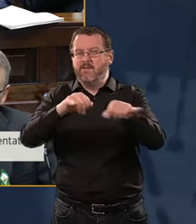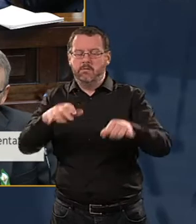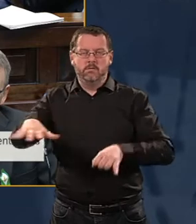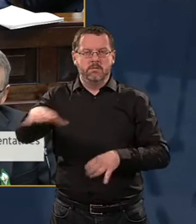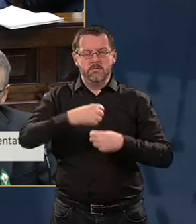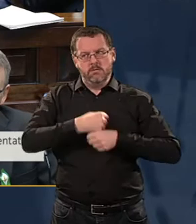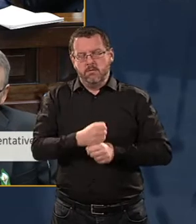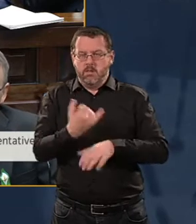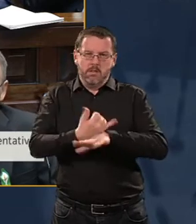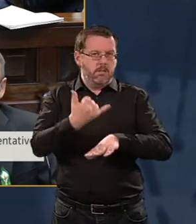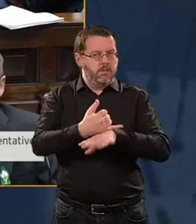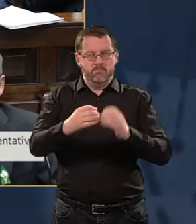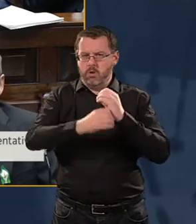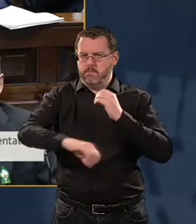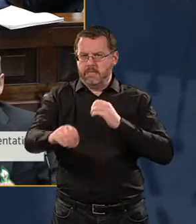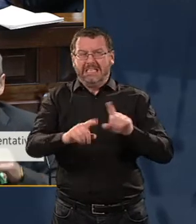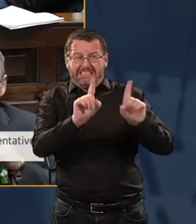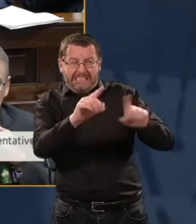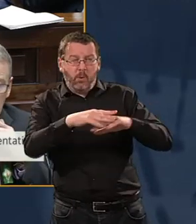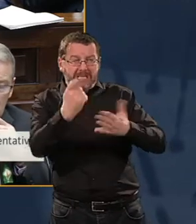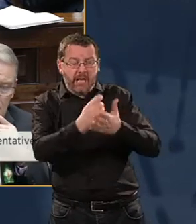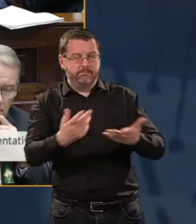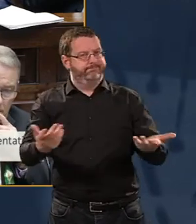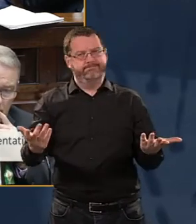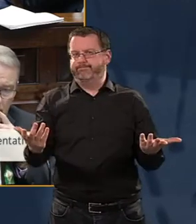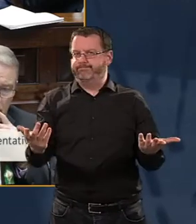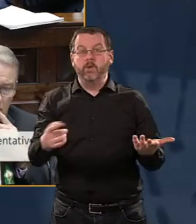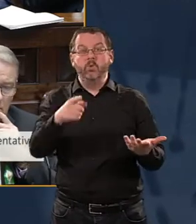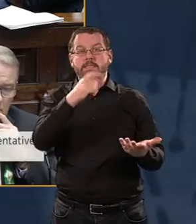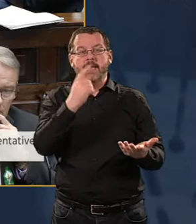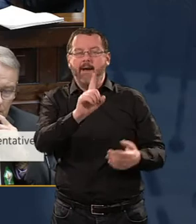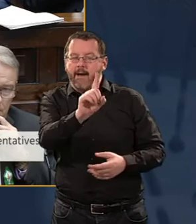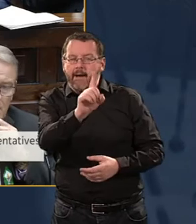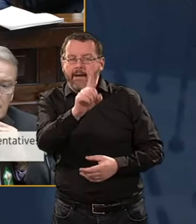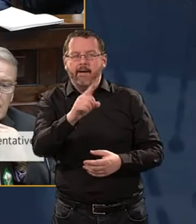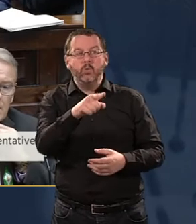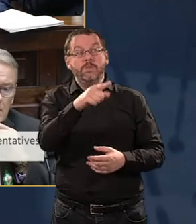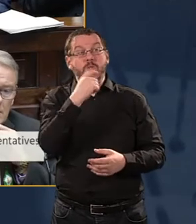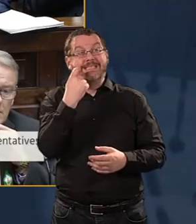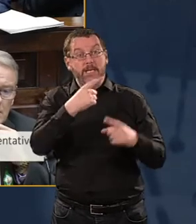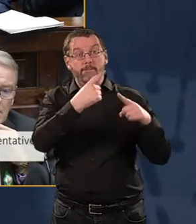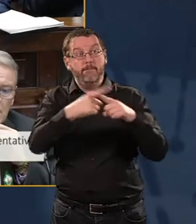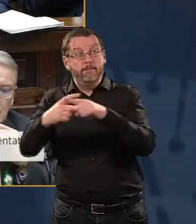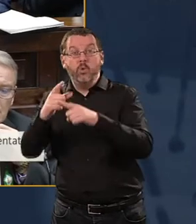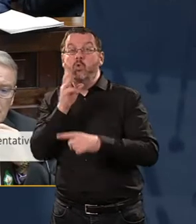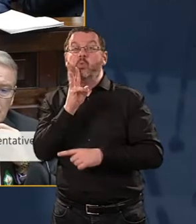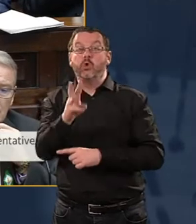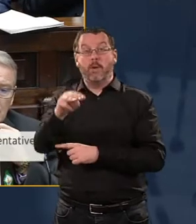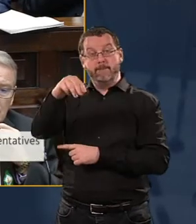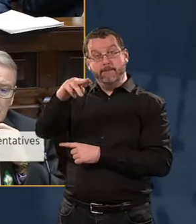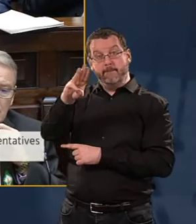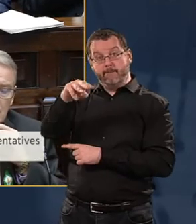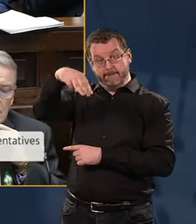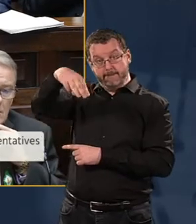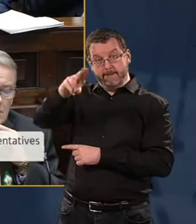Now you say that need more time. You have challenged me on using the terminology multiples of the 500 million. That is